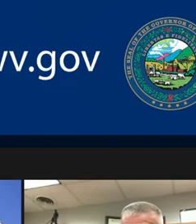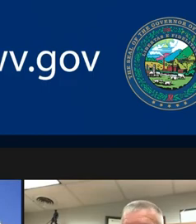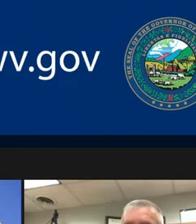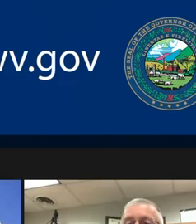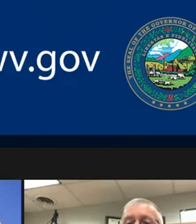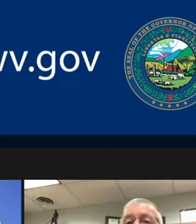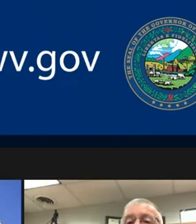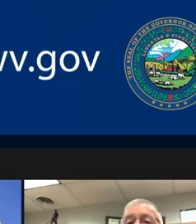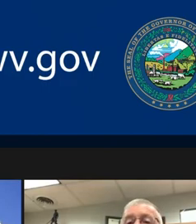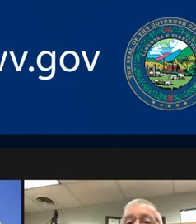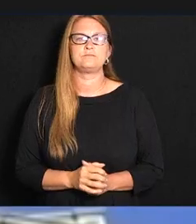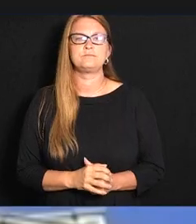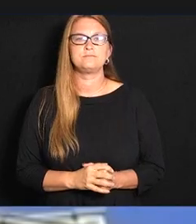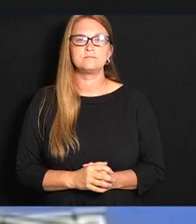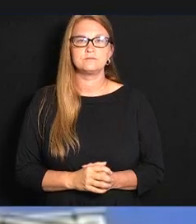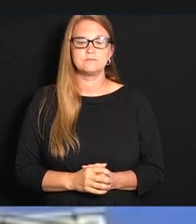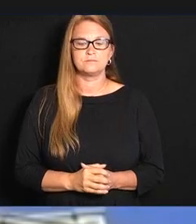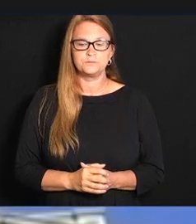Security.